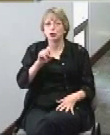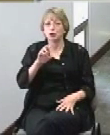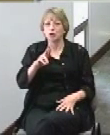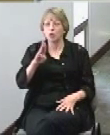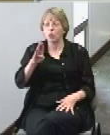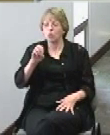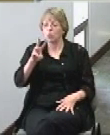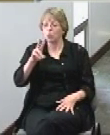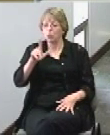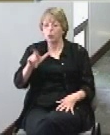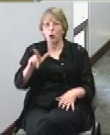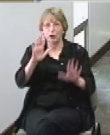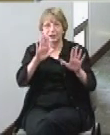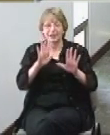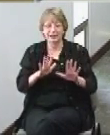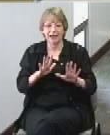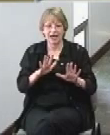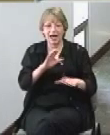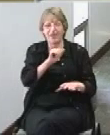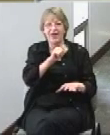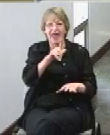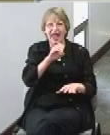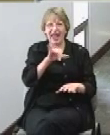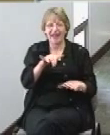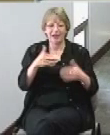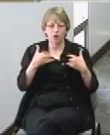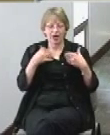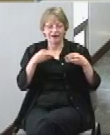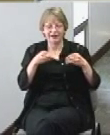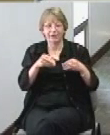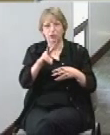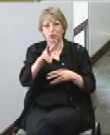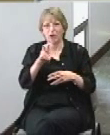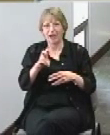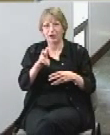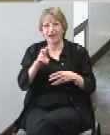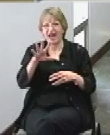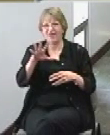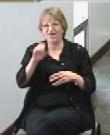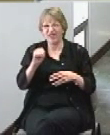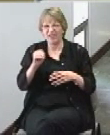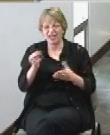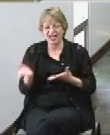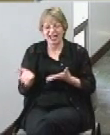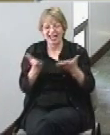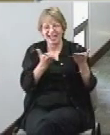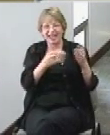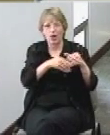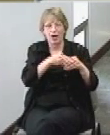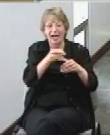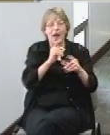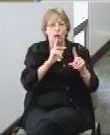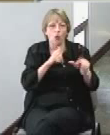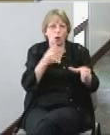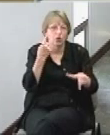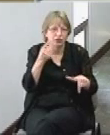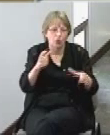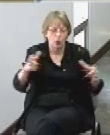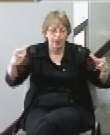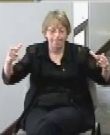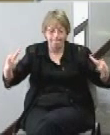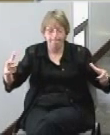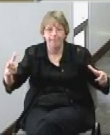Wichita the alley will have sales of 250 carryout orders for their for their biggest pizza